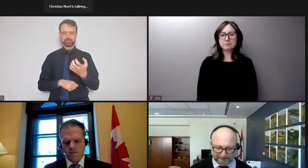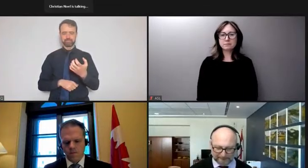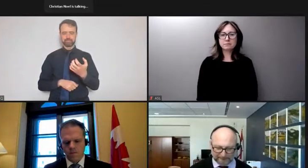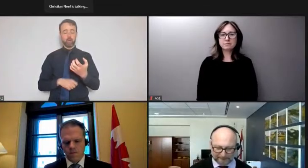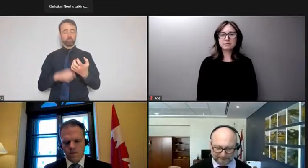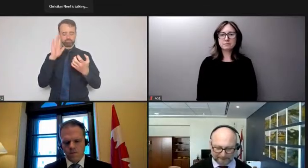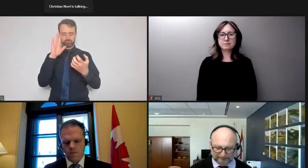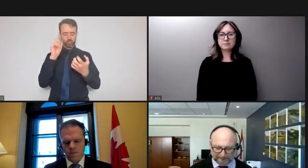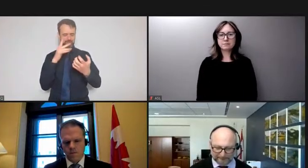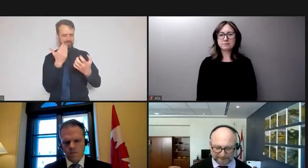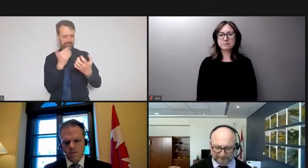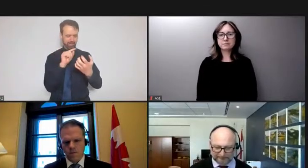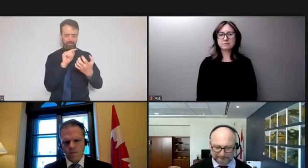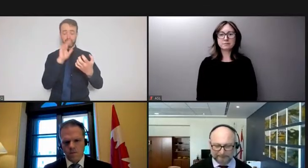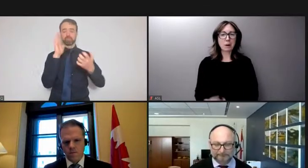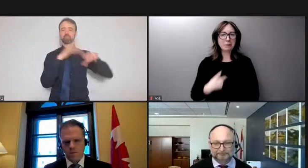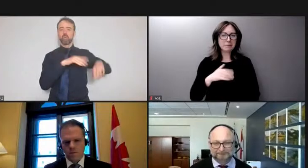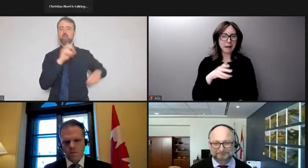talk about hello to all